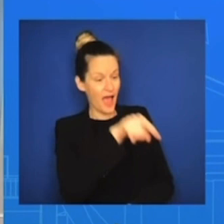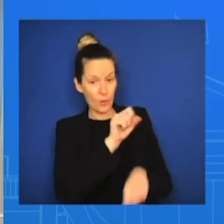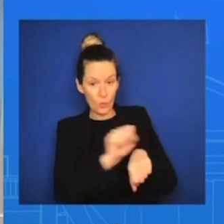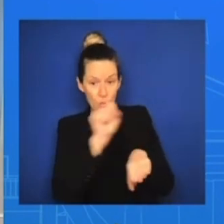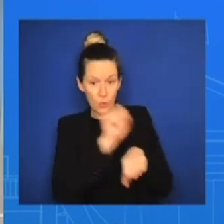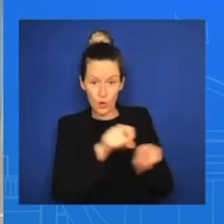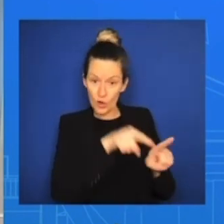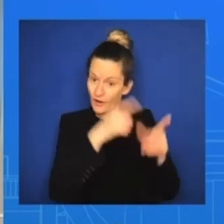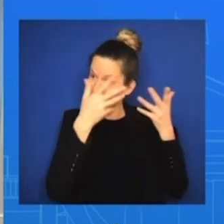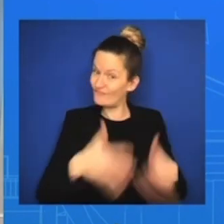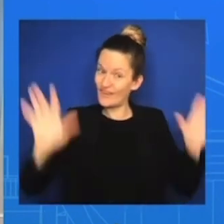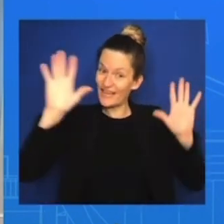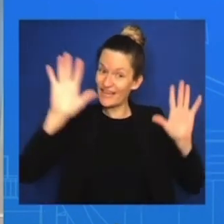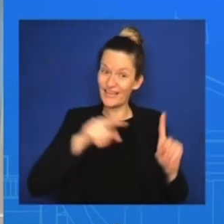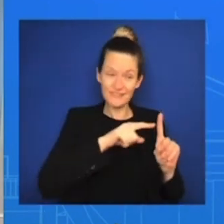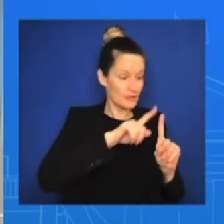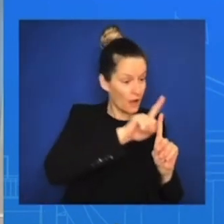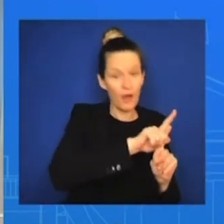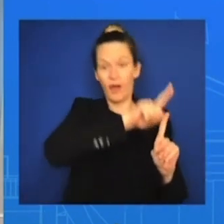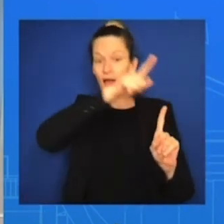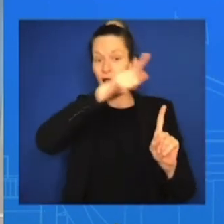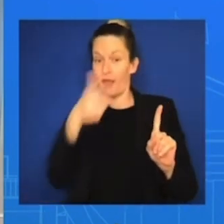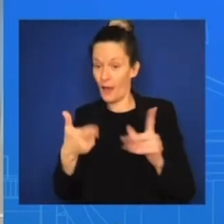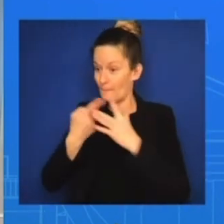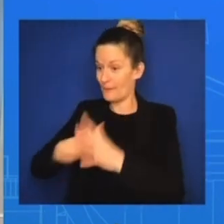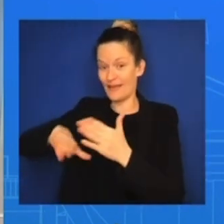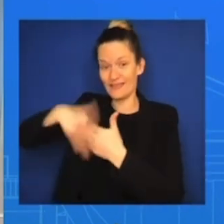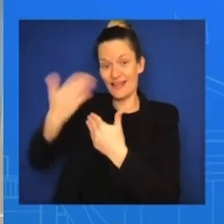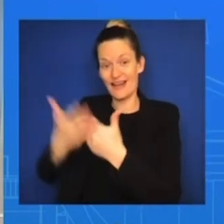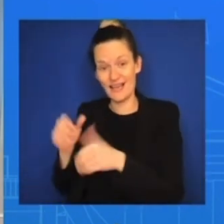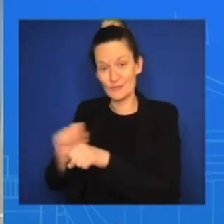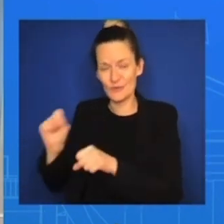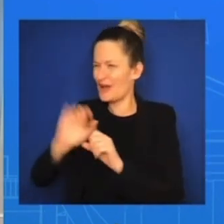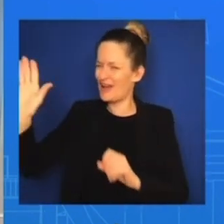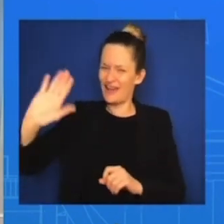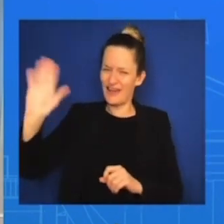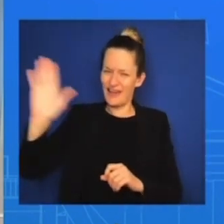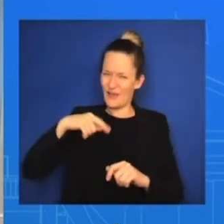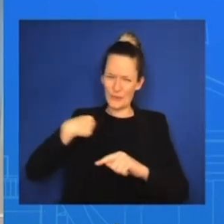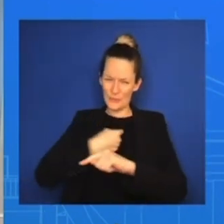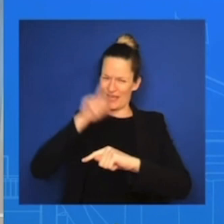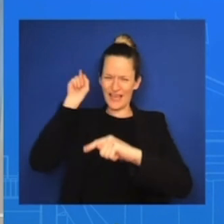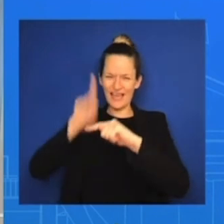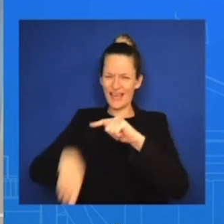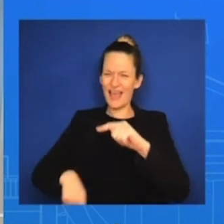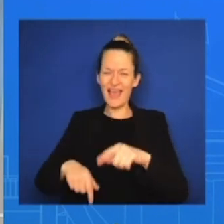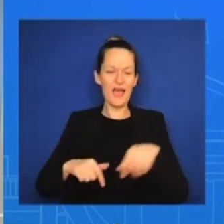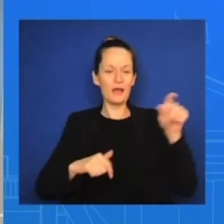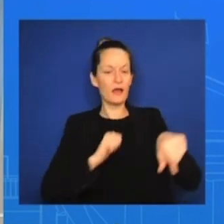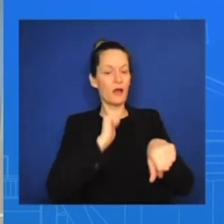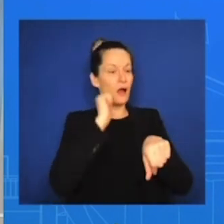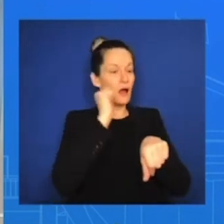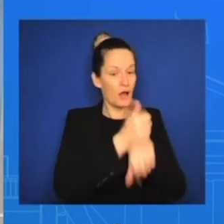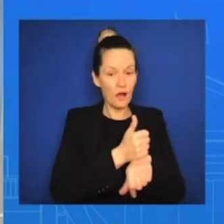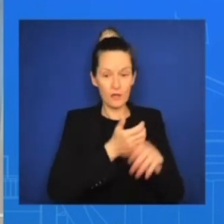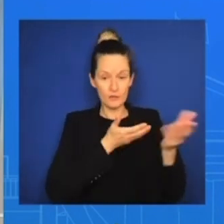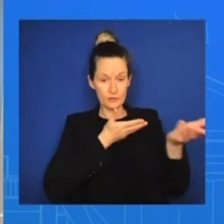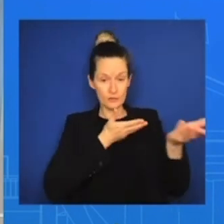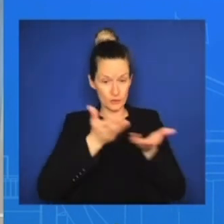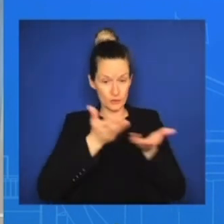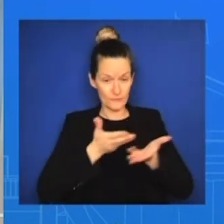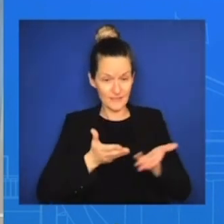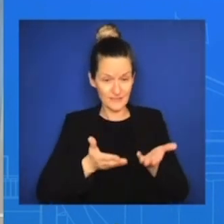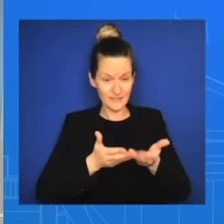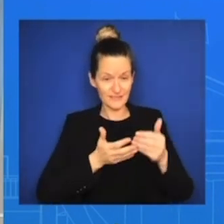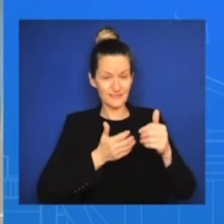recognition that we can't program and service our way out of the disparities that exist. It really does take advocacy. It takes partnership. And in